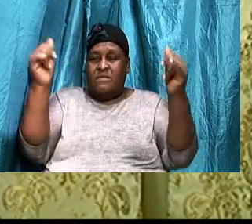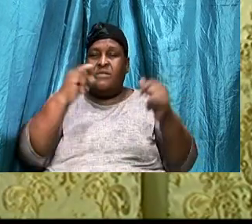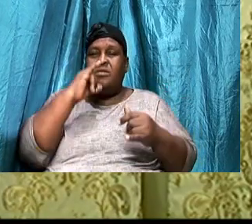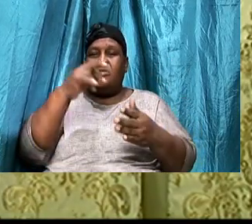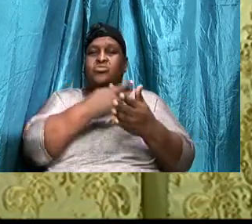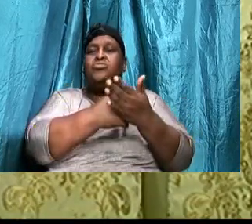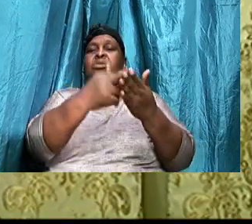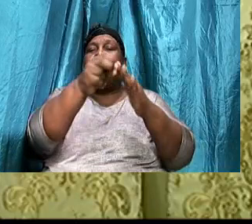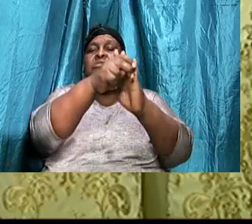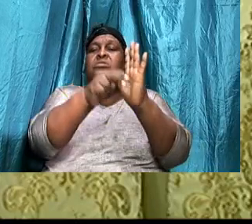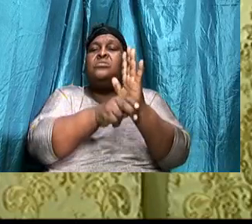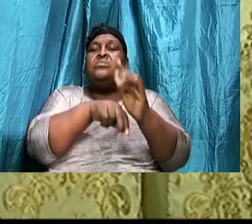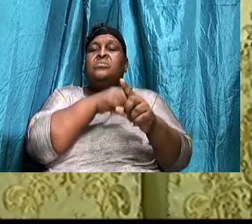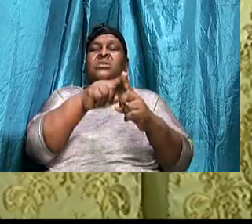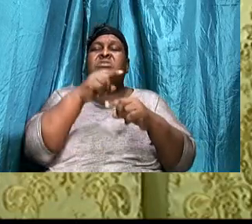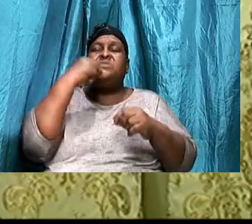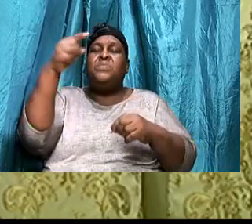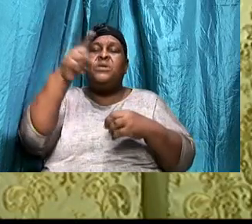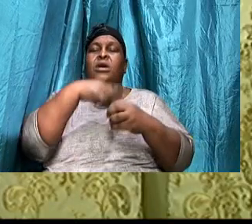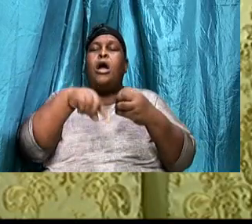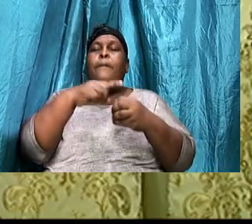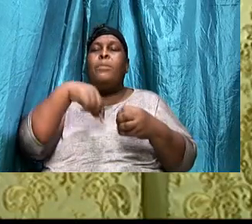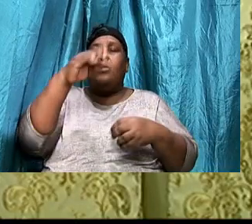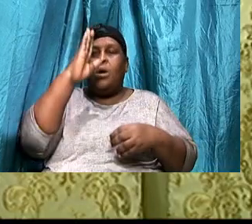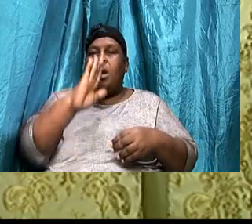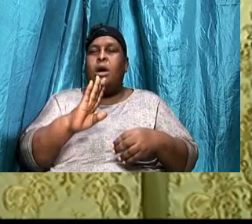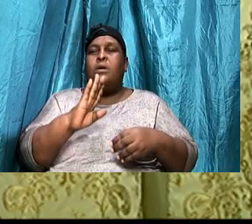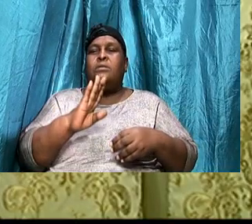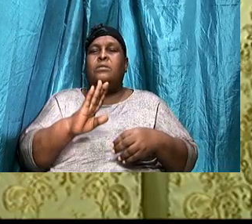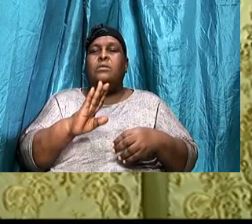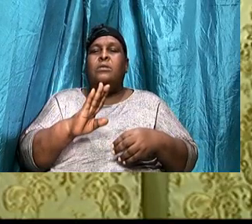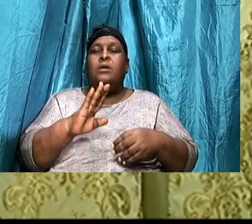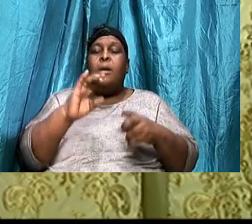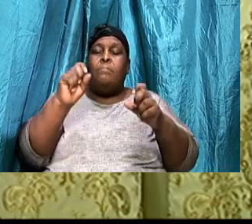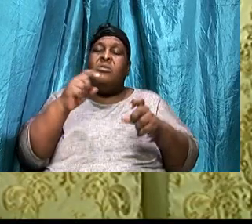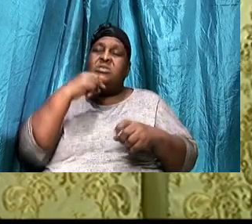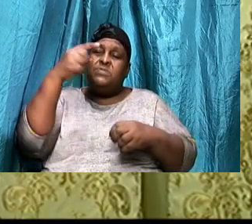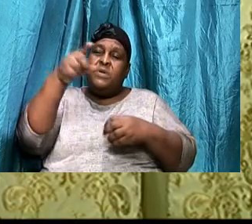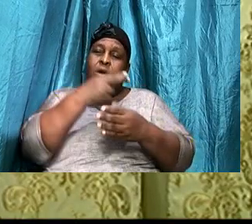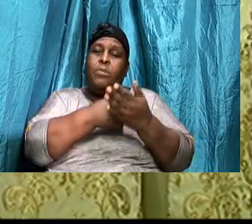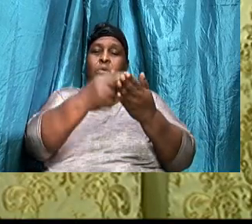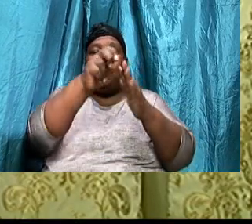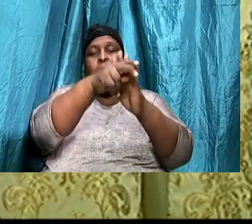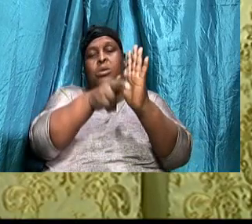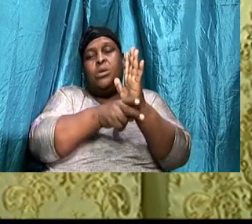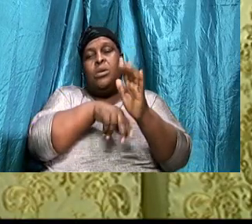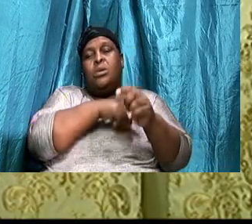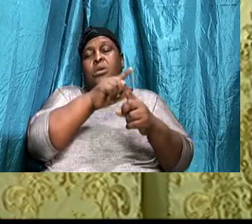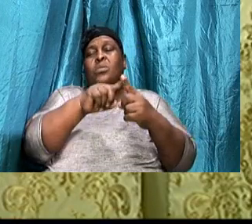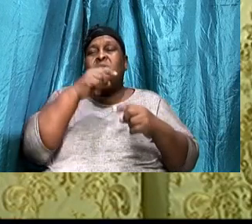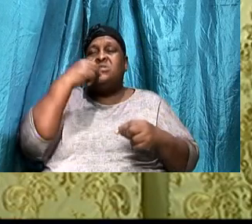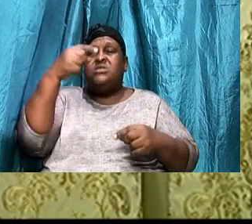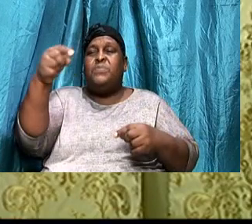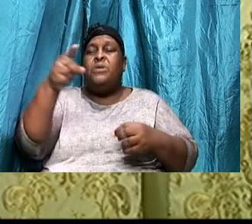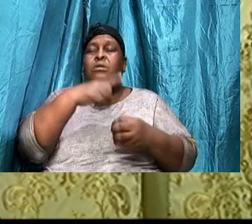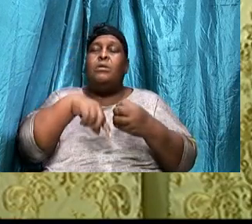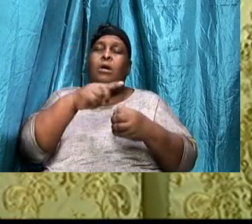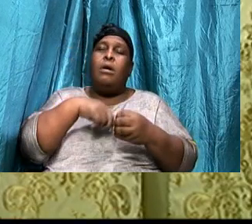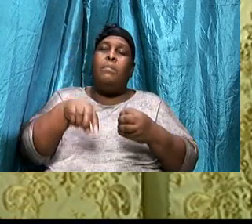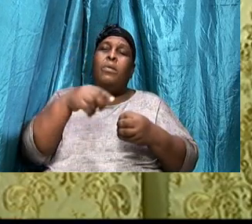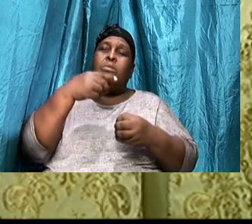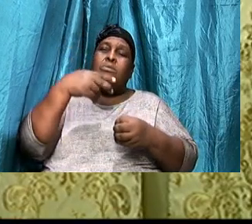When you talk about God, You must talk about holiness, When you talk about God, You must talk about righteousness,